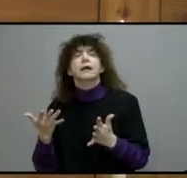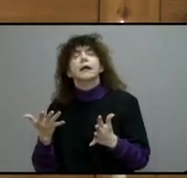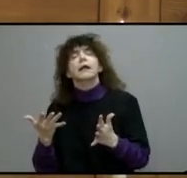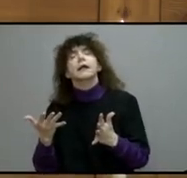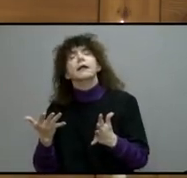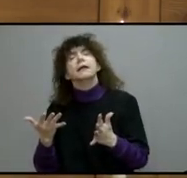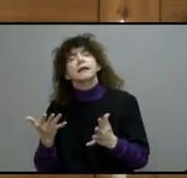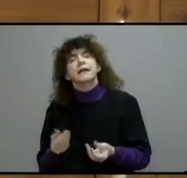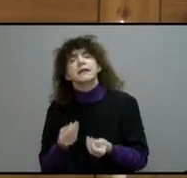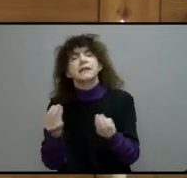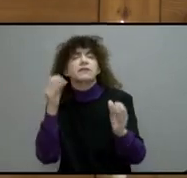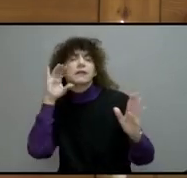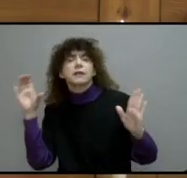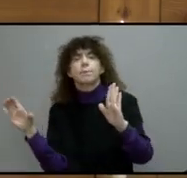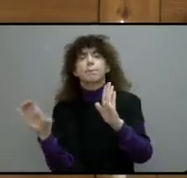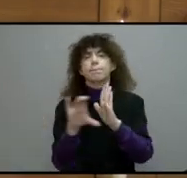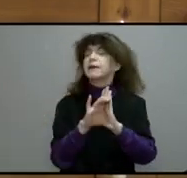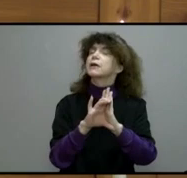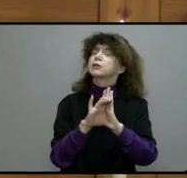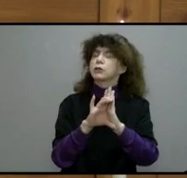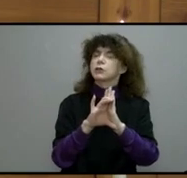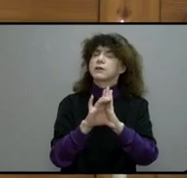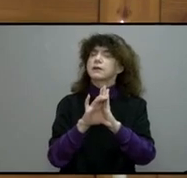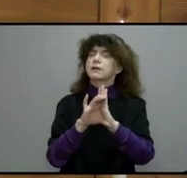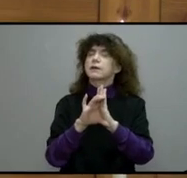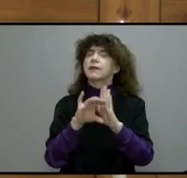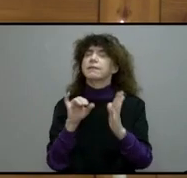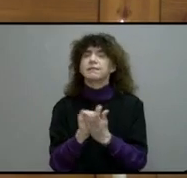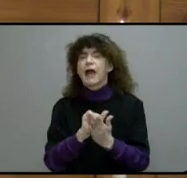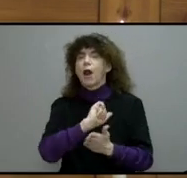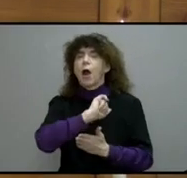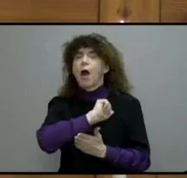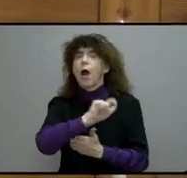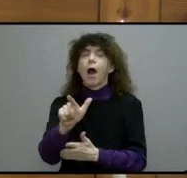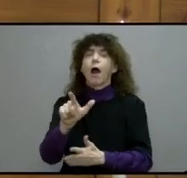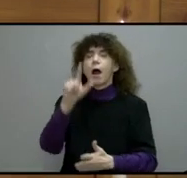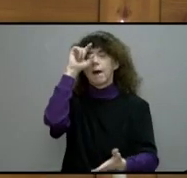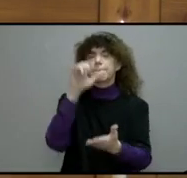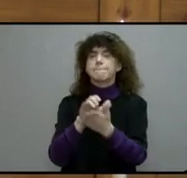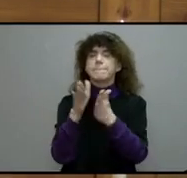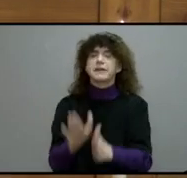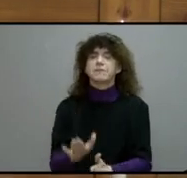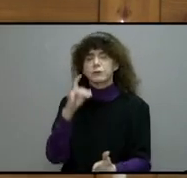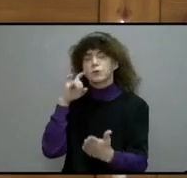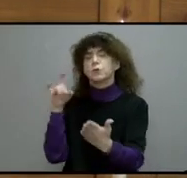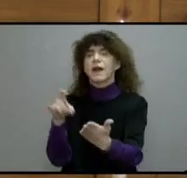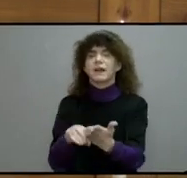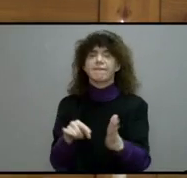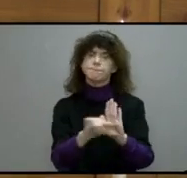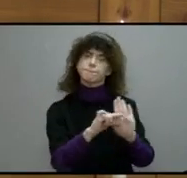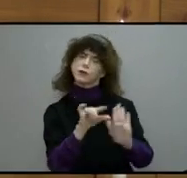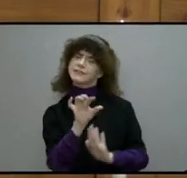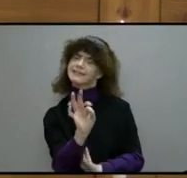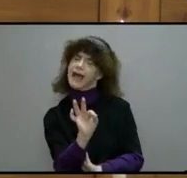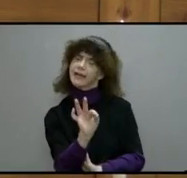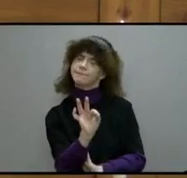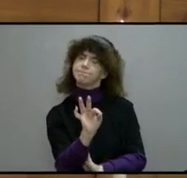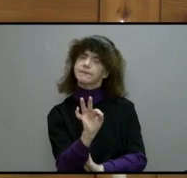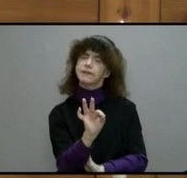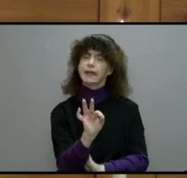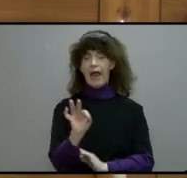gold that ought to be dearer to the heart of every Christian. Verse 9, I am the door.